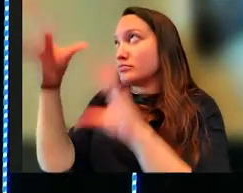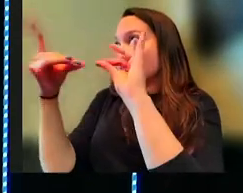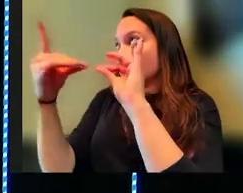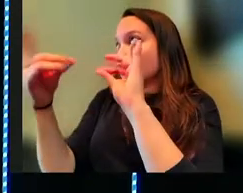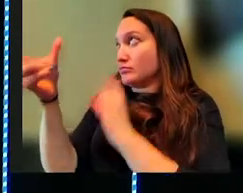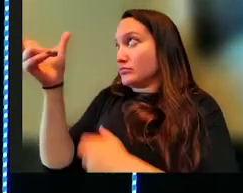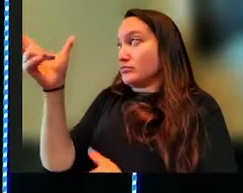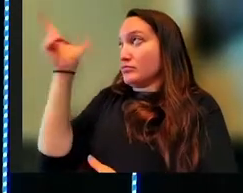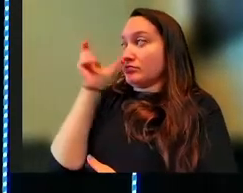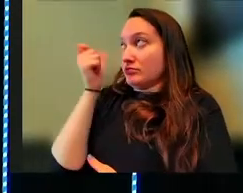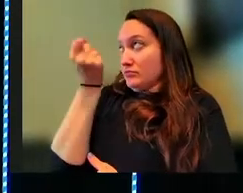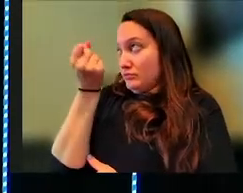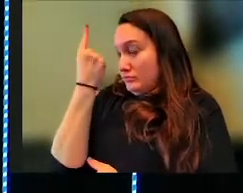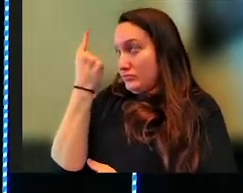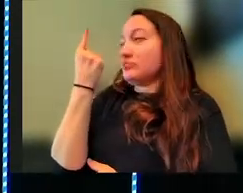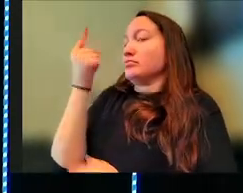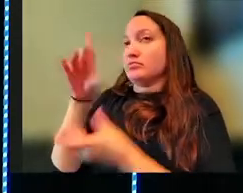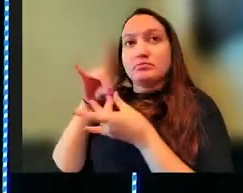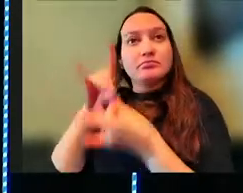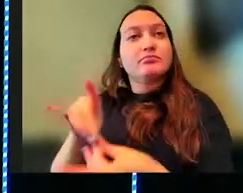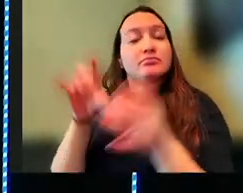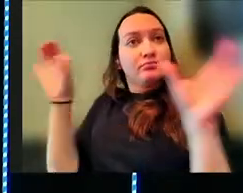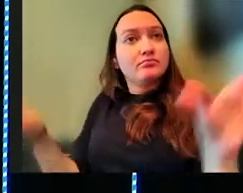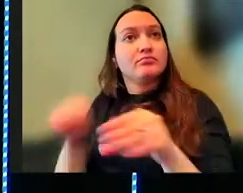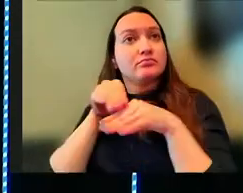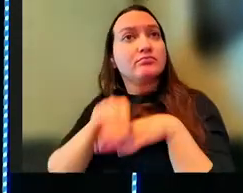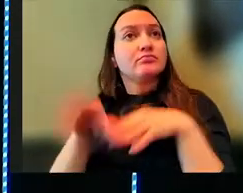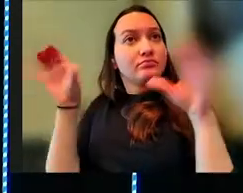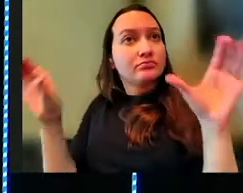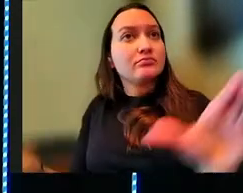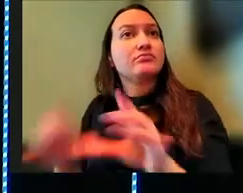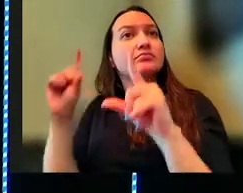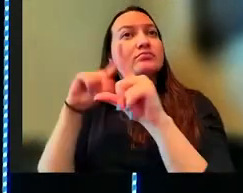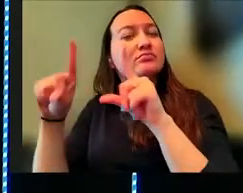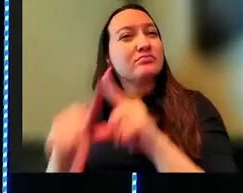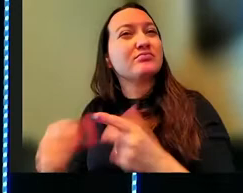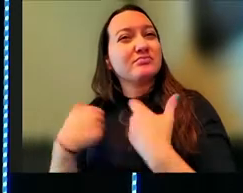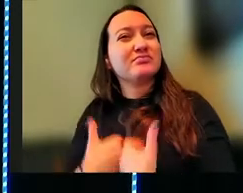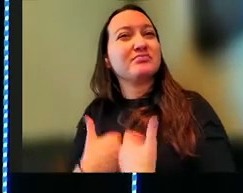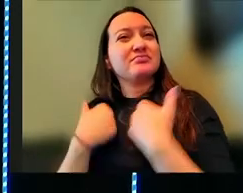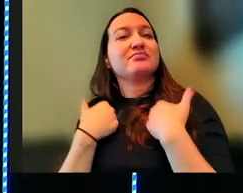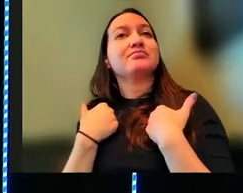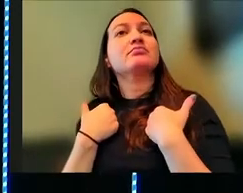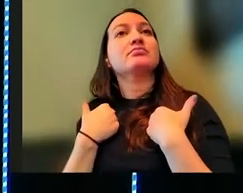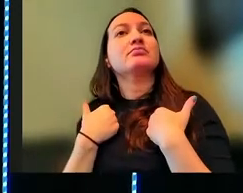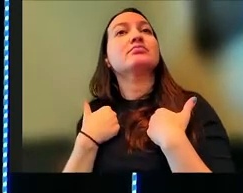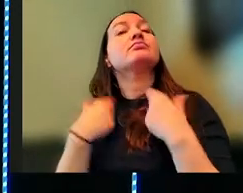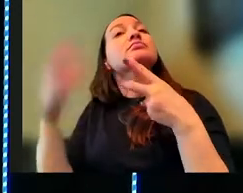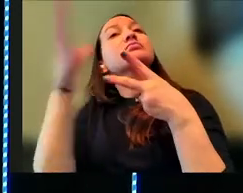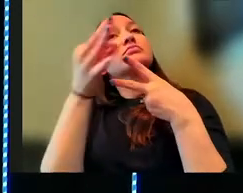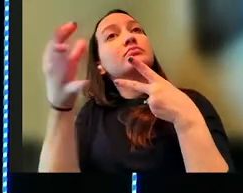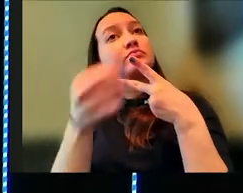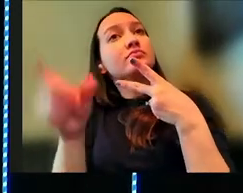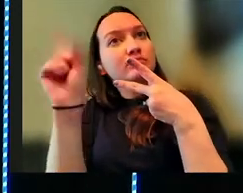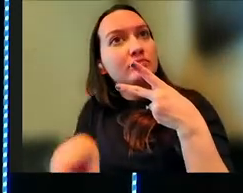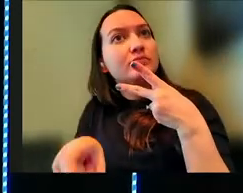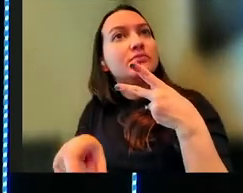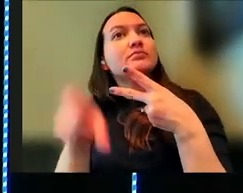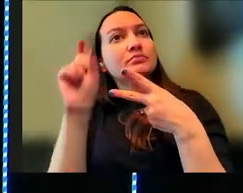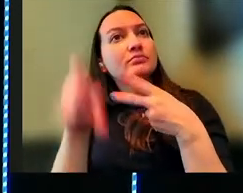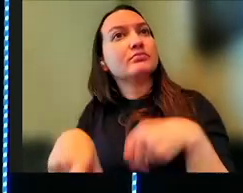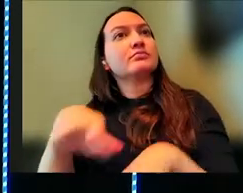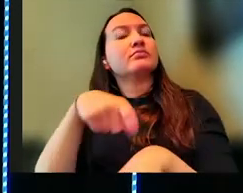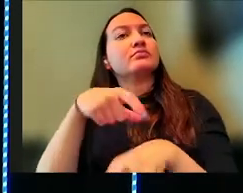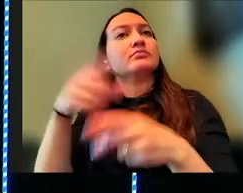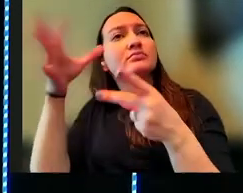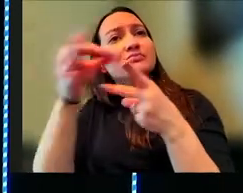the knowledge, the understanding that it gives us, and putting it into action in different areas of our lives. Like we said, we have choices to make. We have to make the choices, amen?